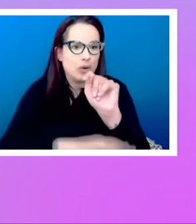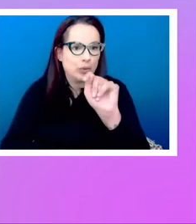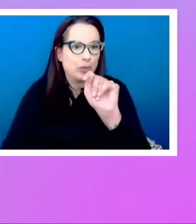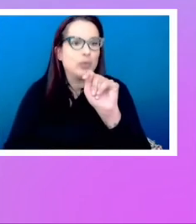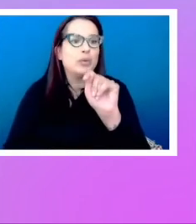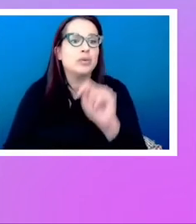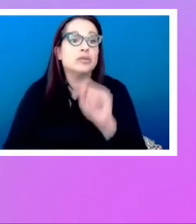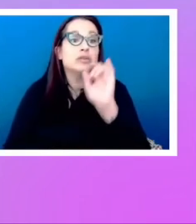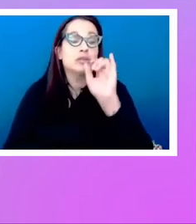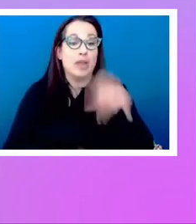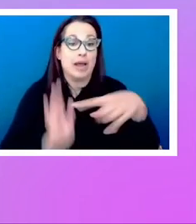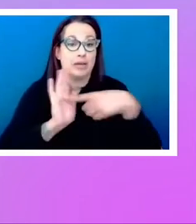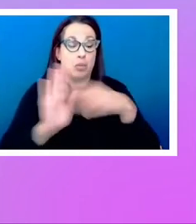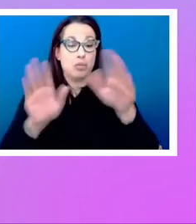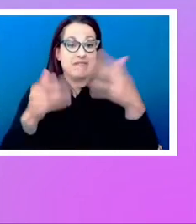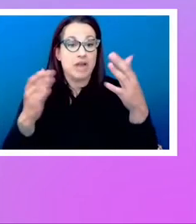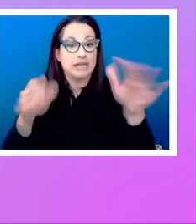layout.